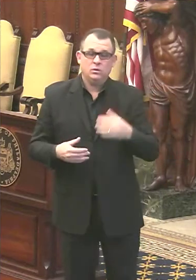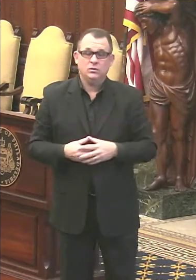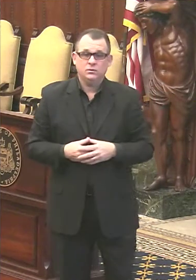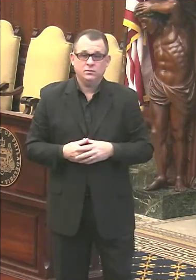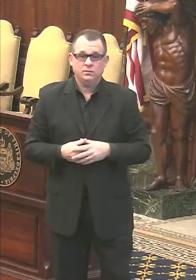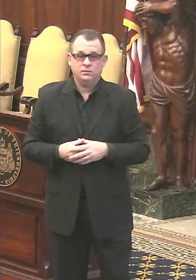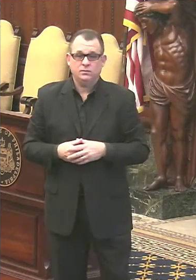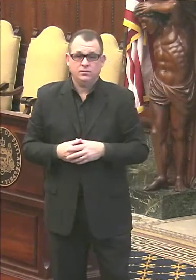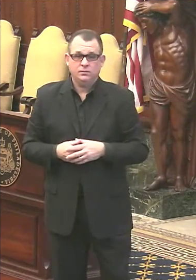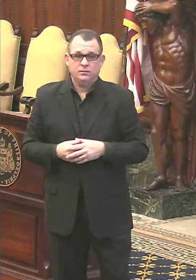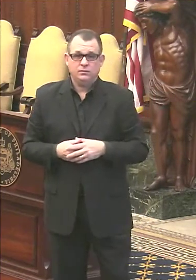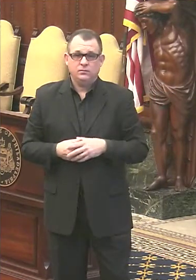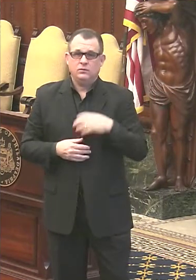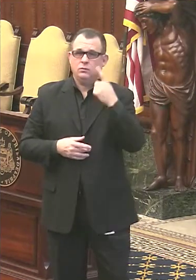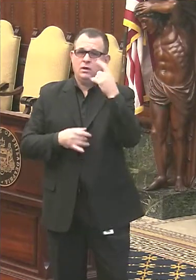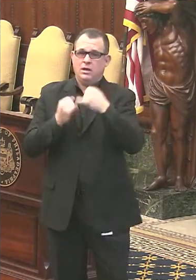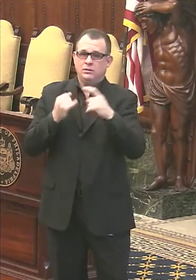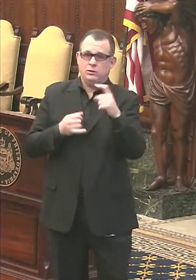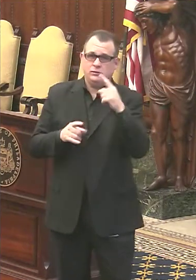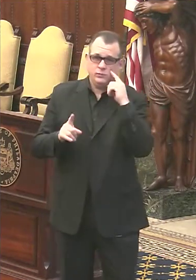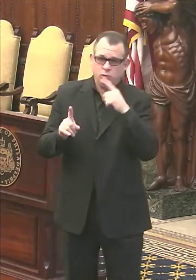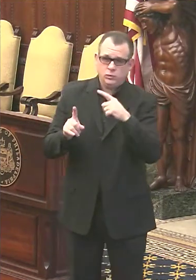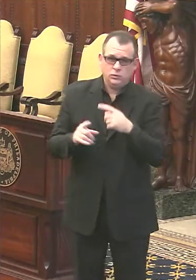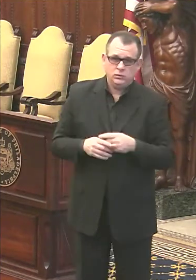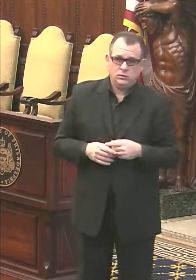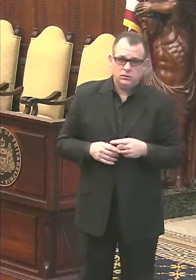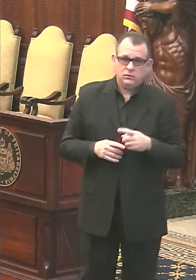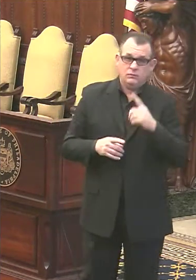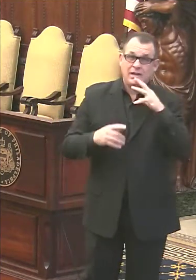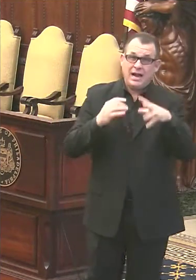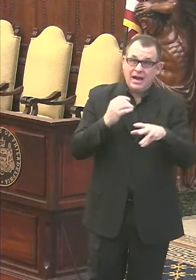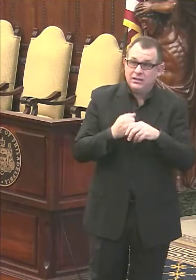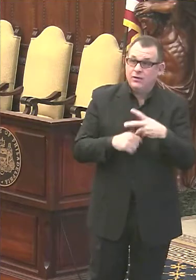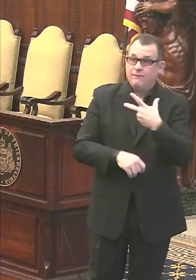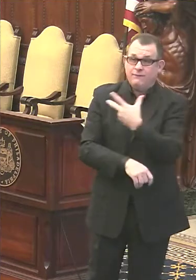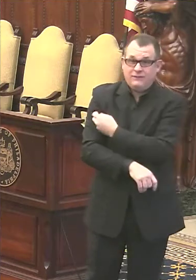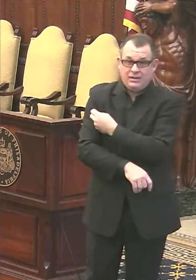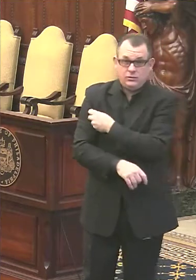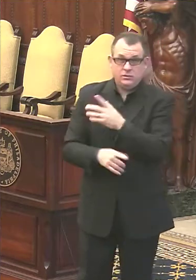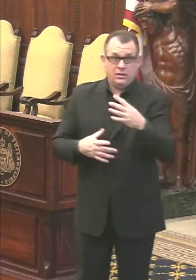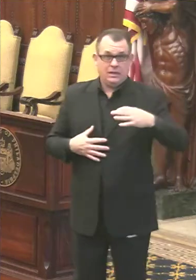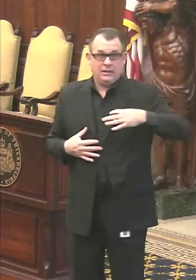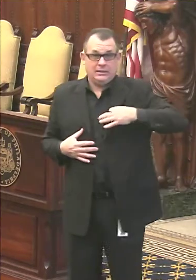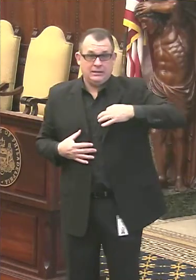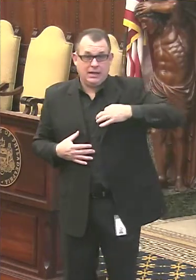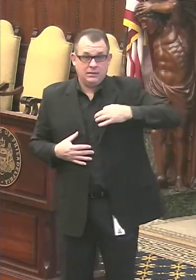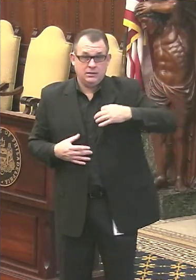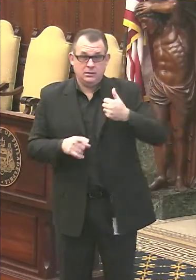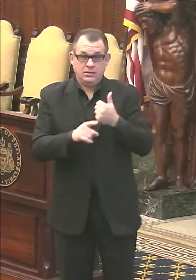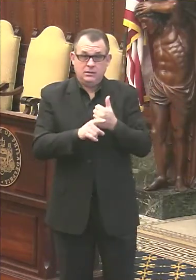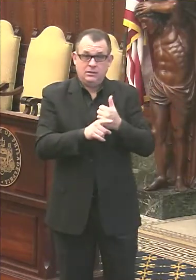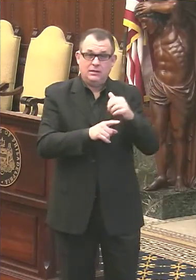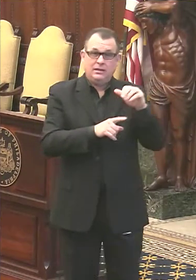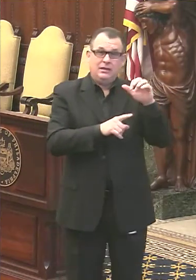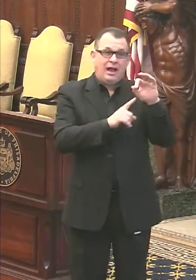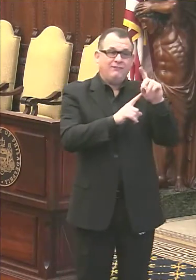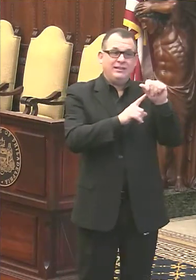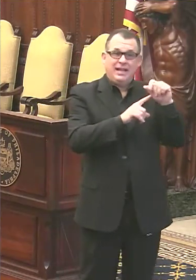And, and one, one last question for you, the additional vaccine candidates that are up for FDA review in the coming weeks